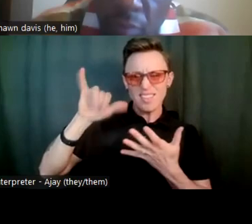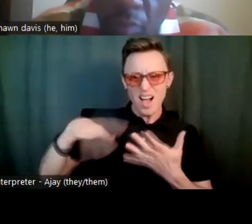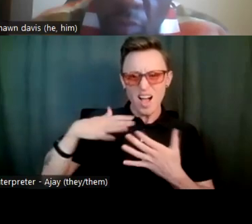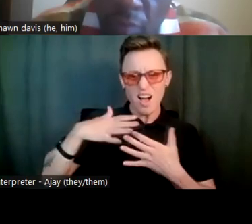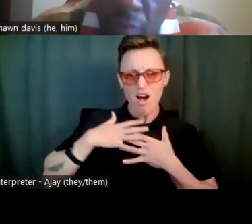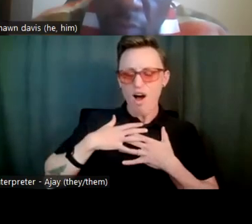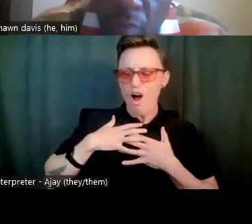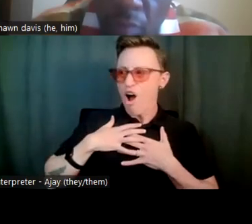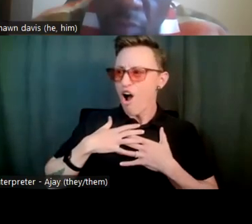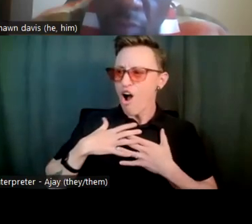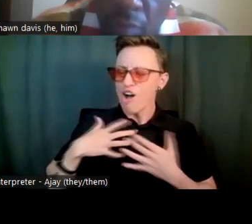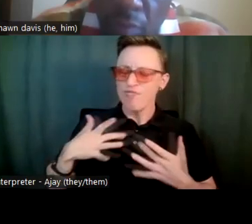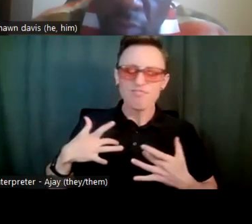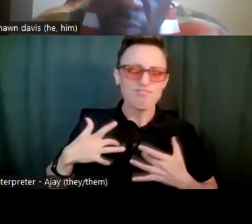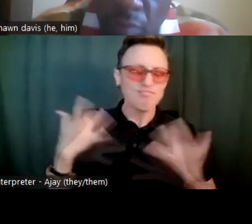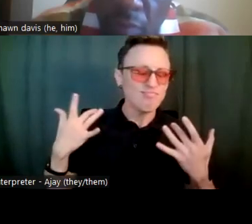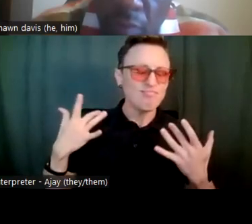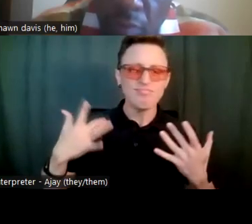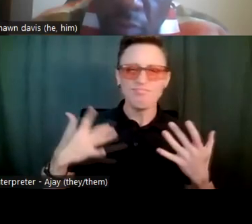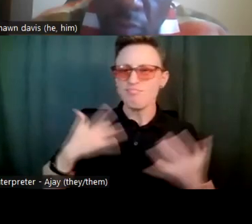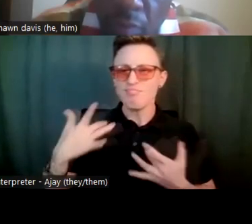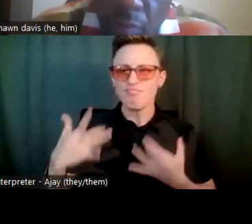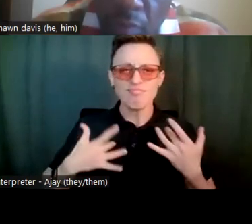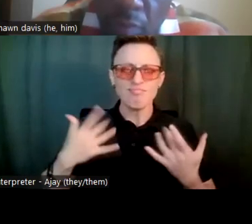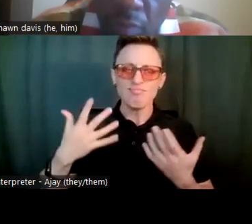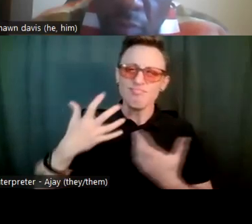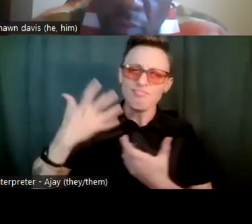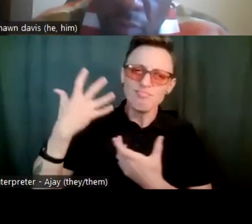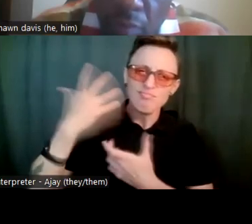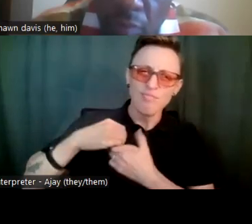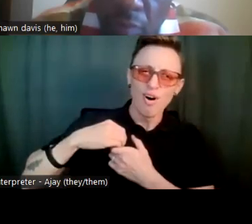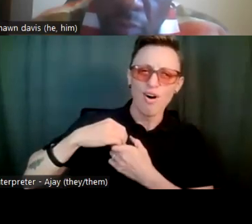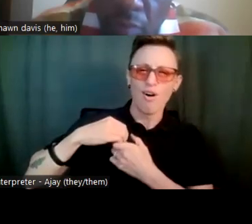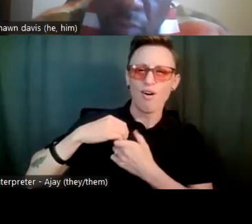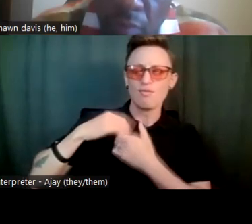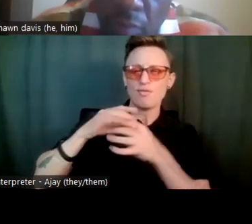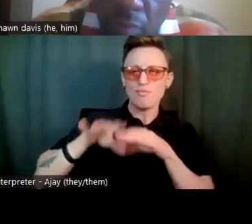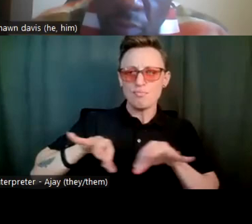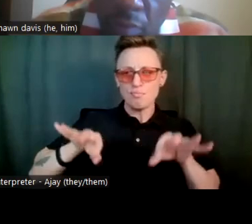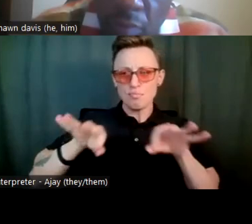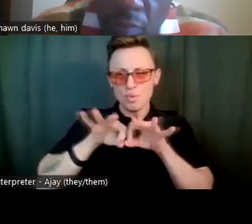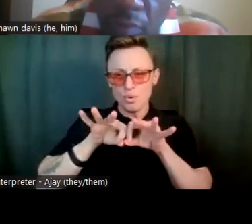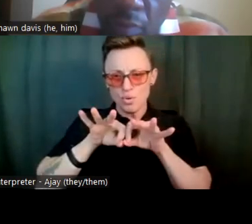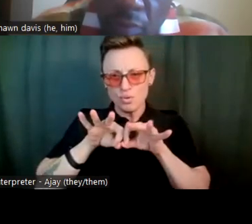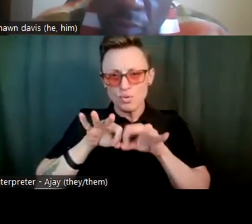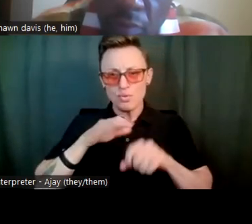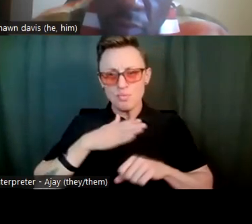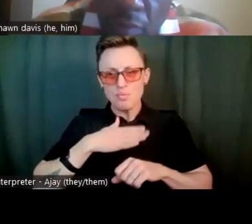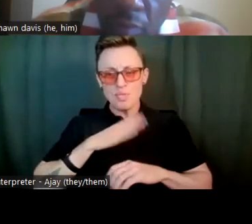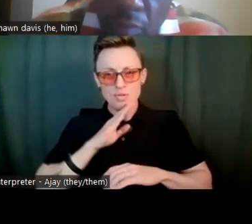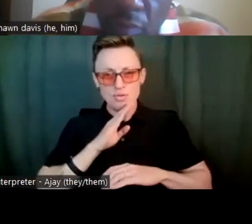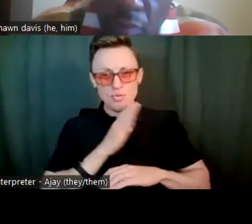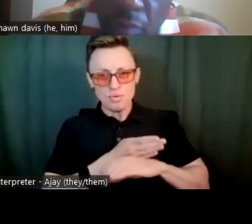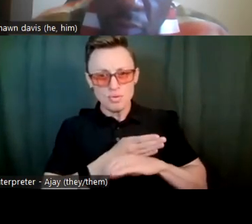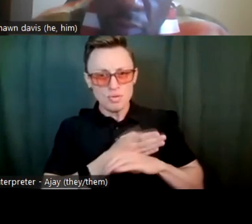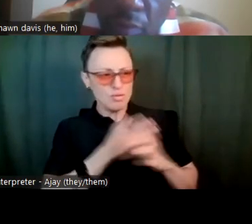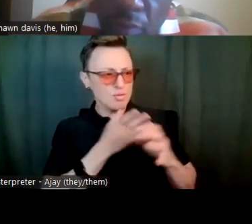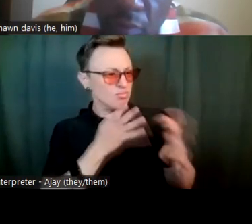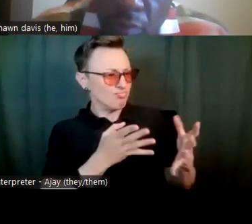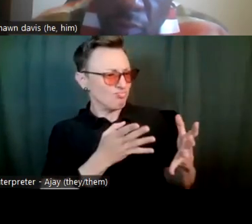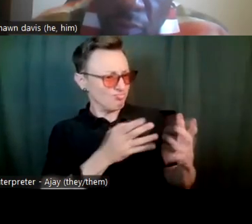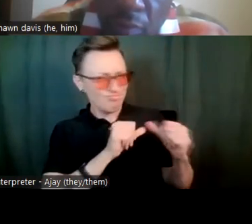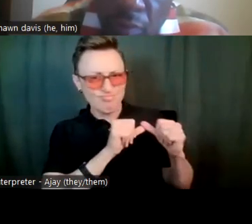excited to get involved and make sure that she was able to continue